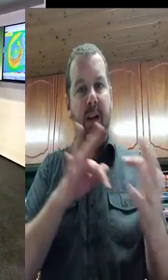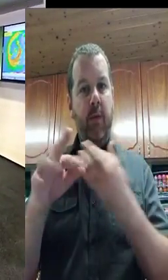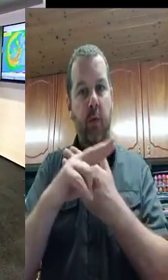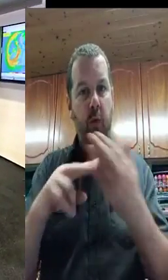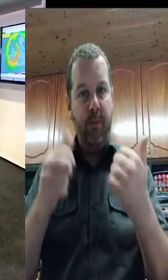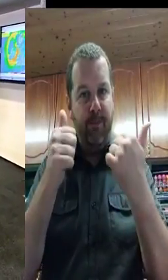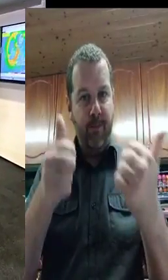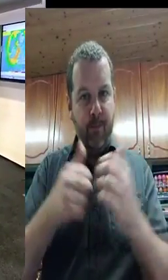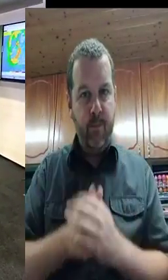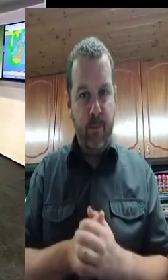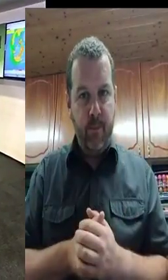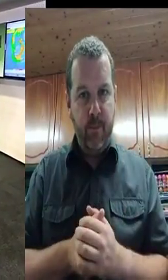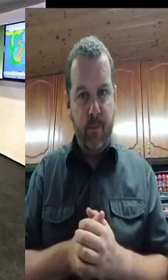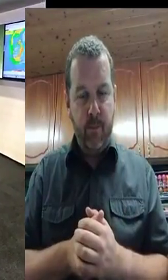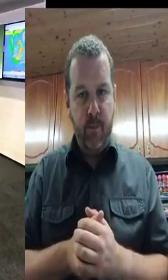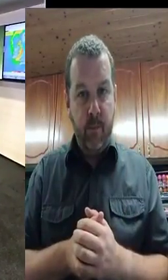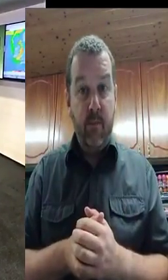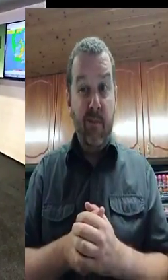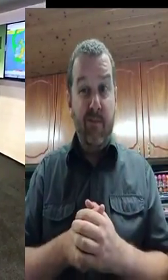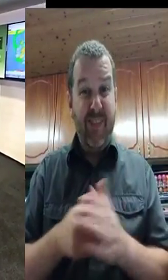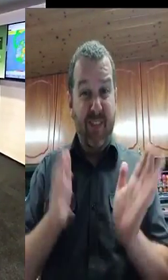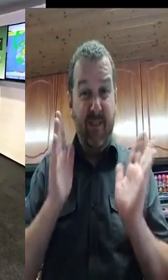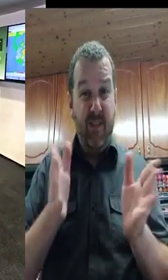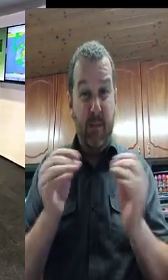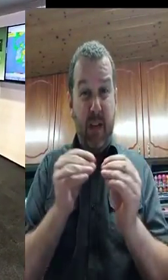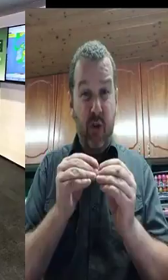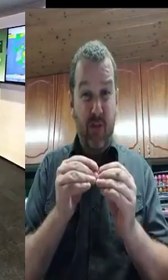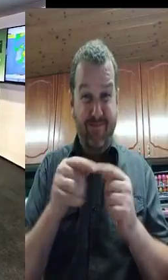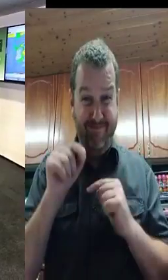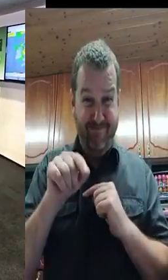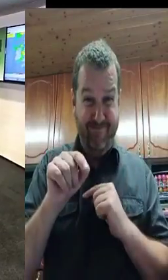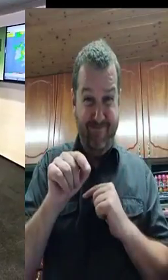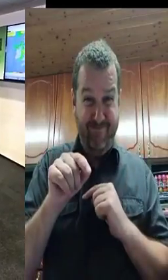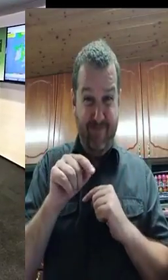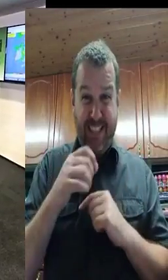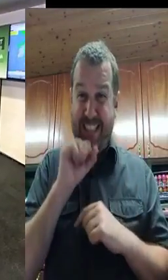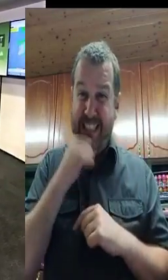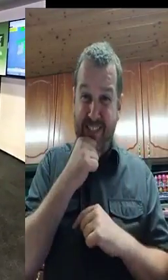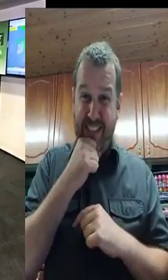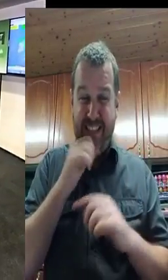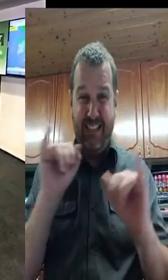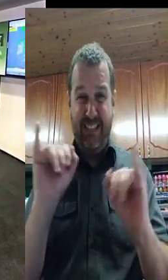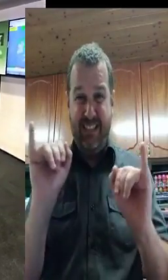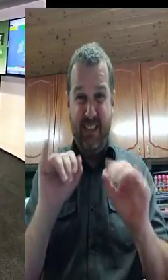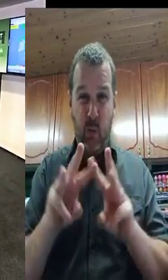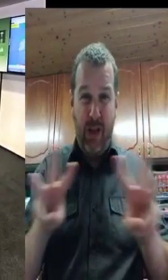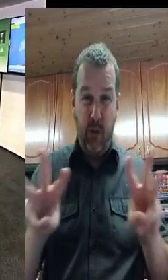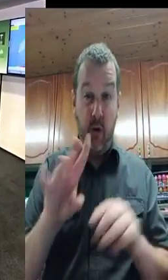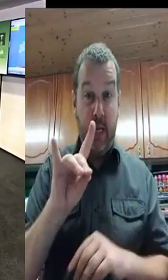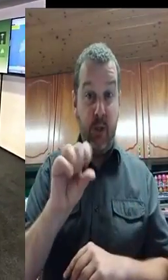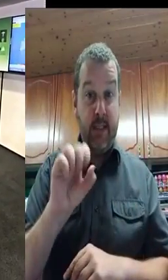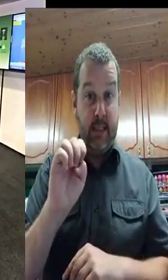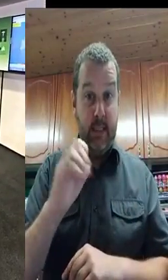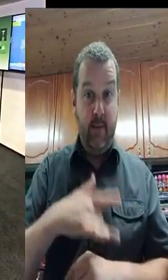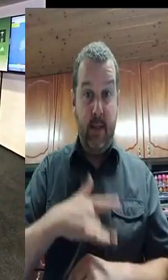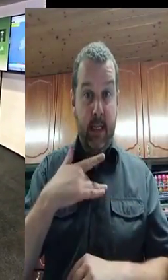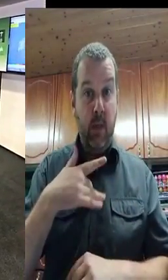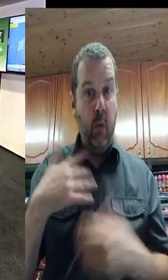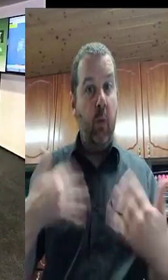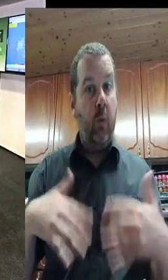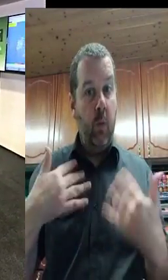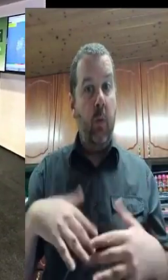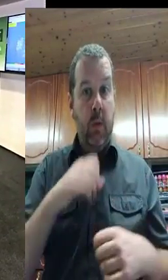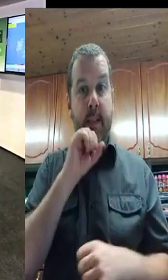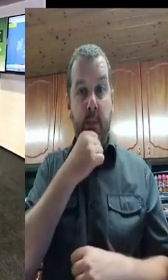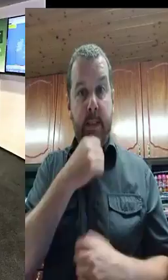As the lead government department for coordinating the response to severe weather, we've been working with local authorities since last Friday,